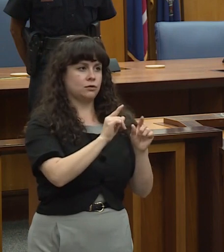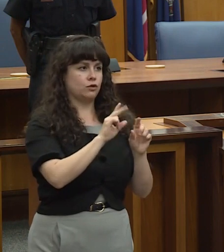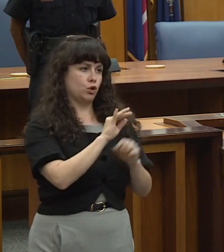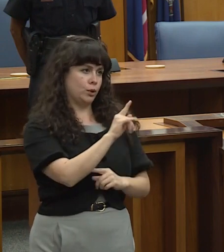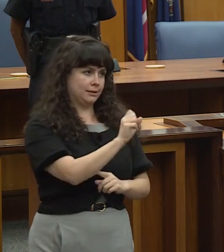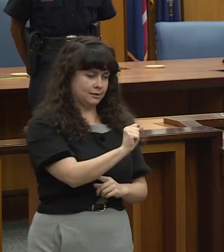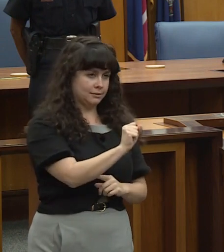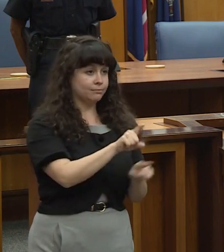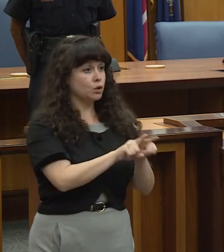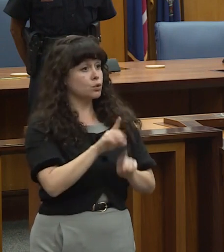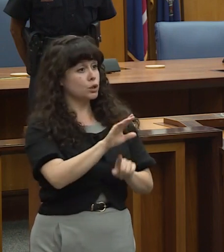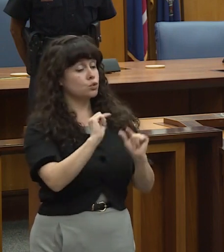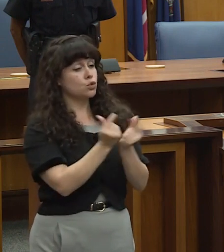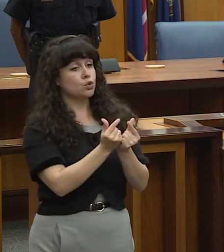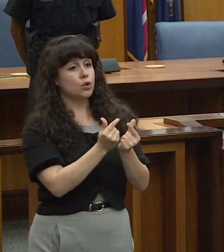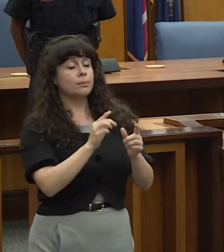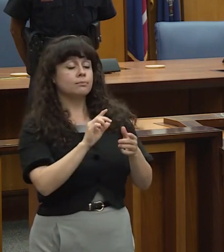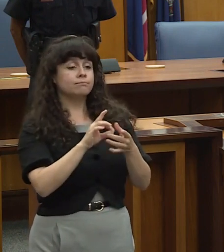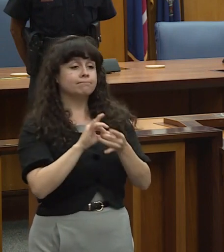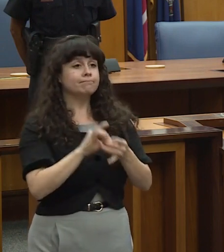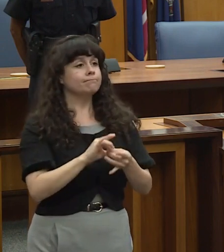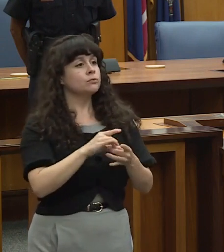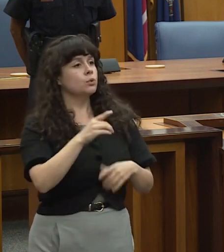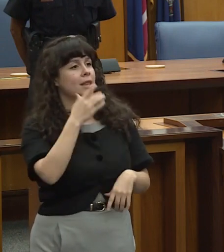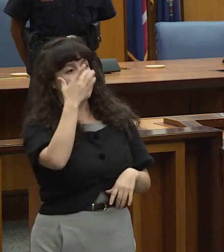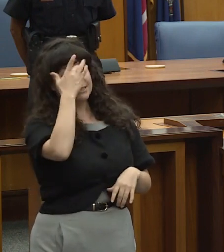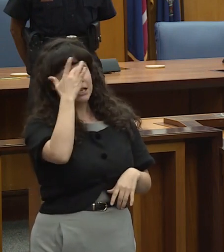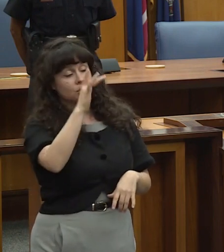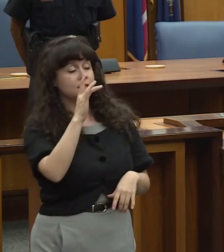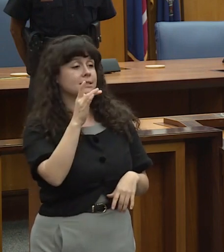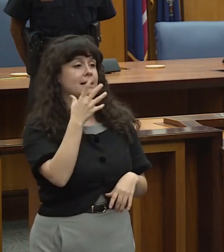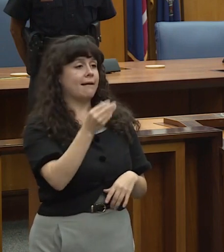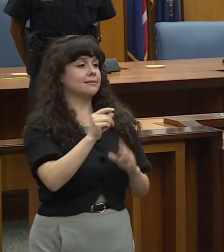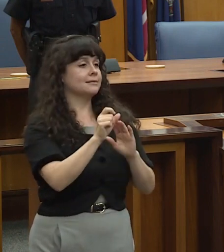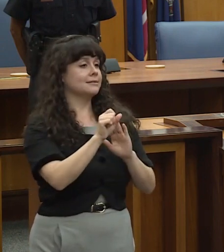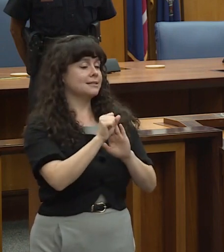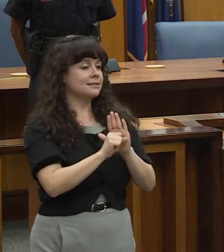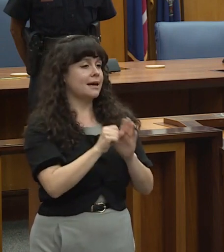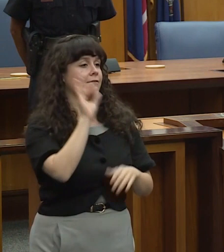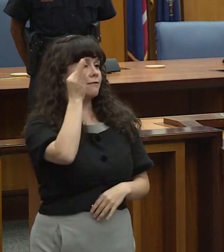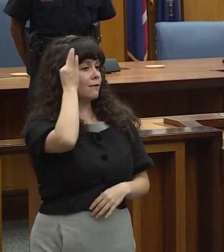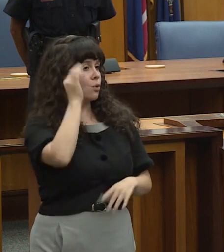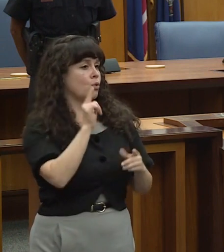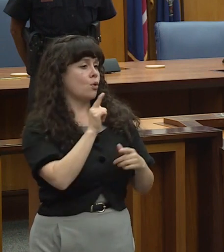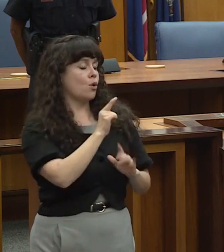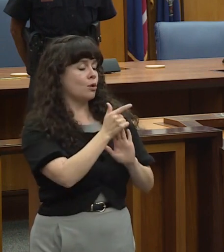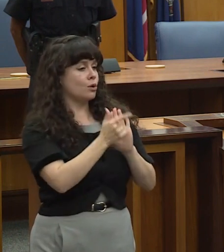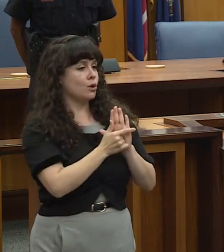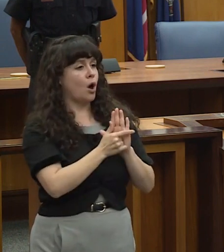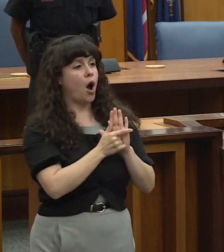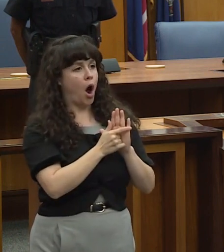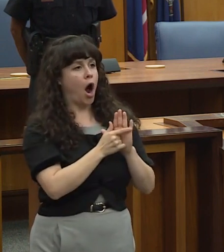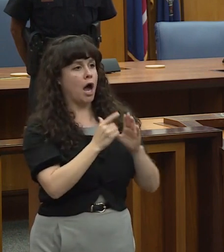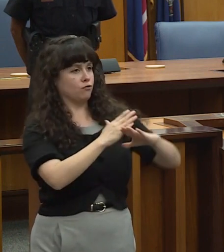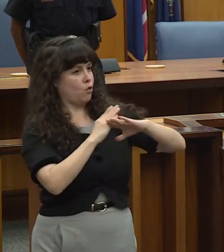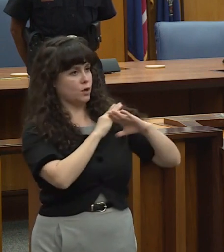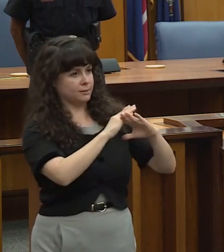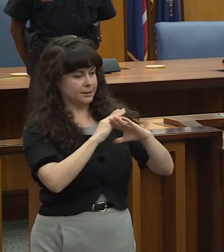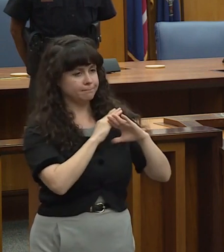criminal intelligence and state federal law enforcement partnerships. He attended the